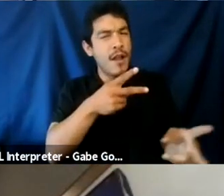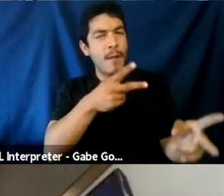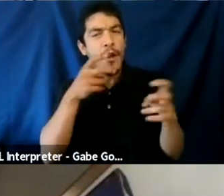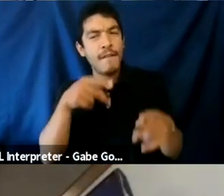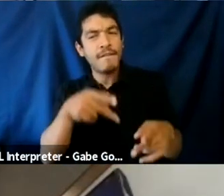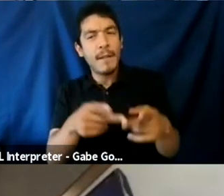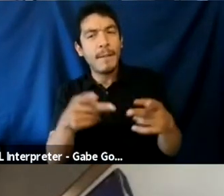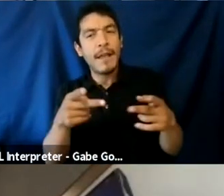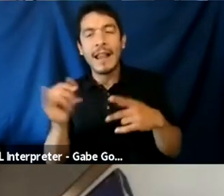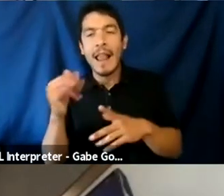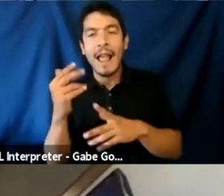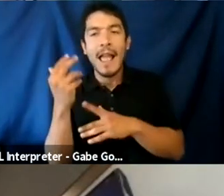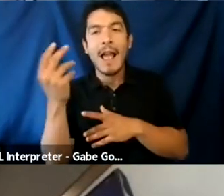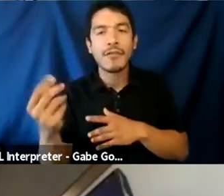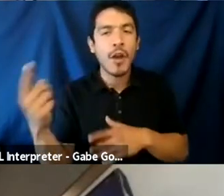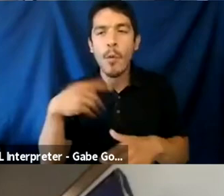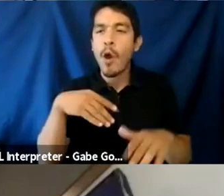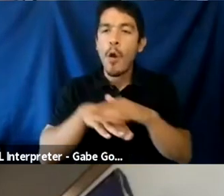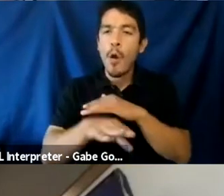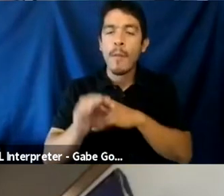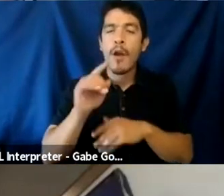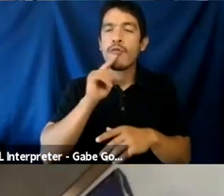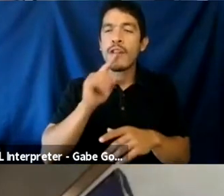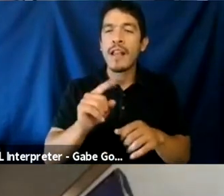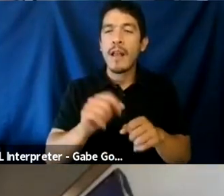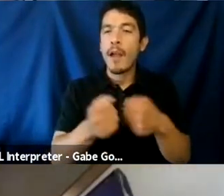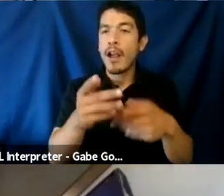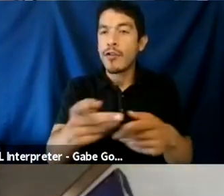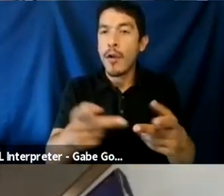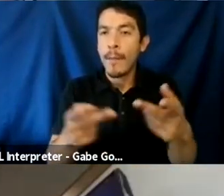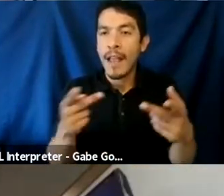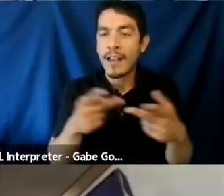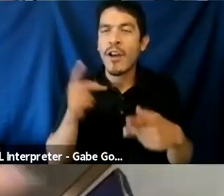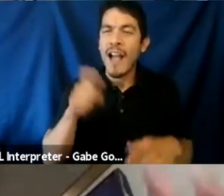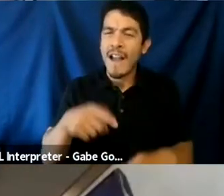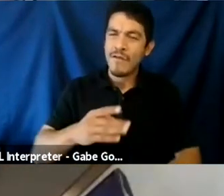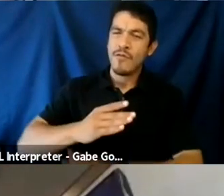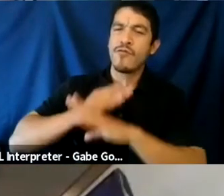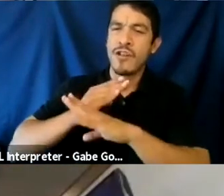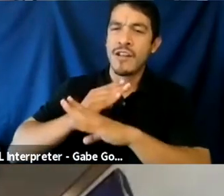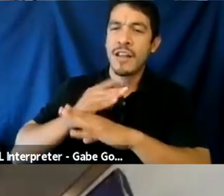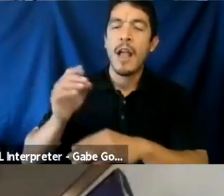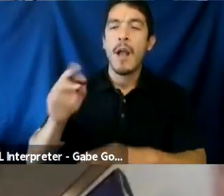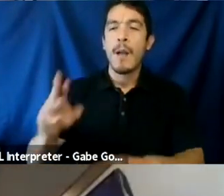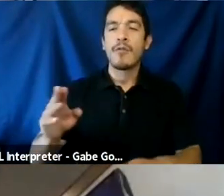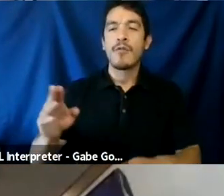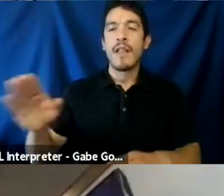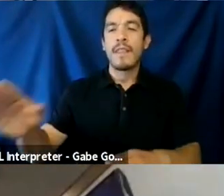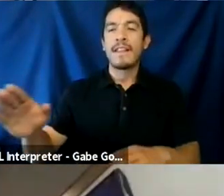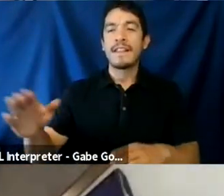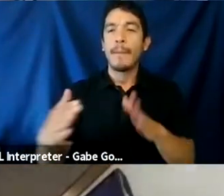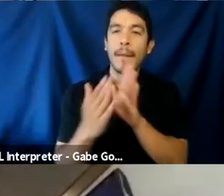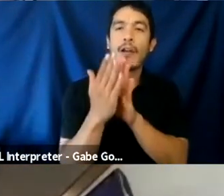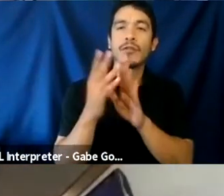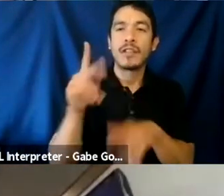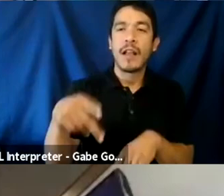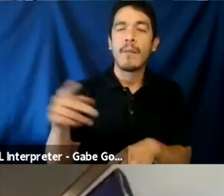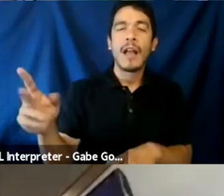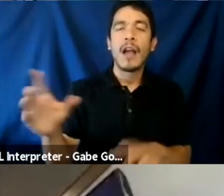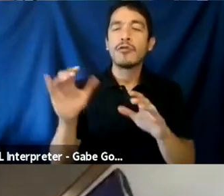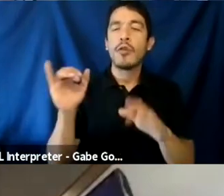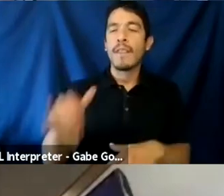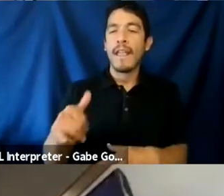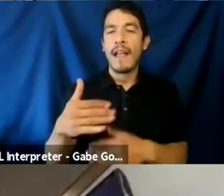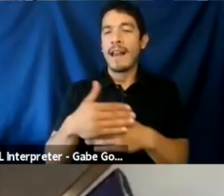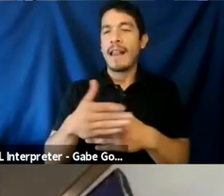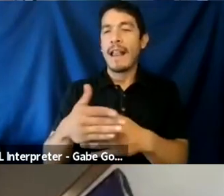outsiders and we're coming in and like invading your, their space. And so they have to protect it. So they, you know, put walls up, you know, they put these boundaries up and they do this gatekeeping kind of